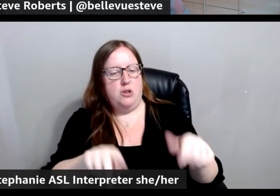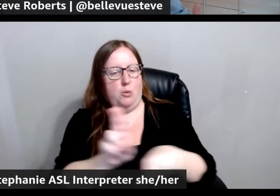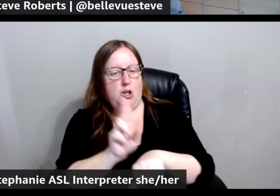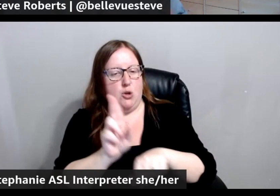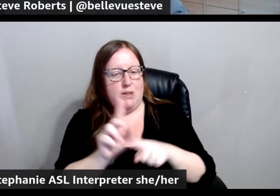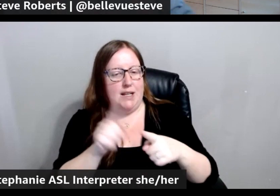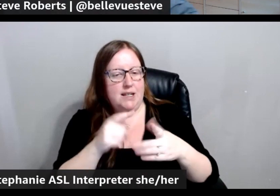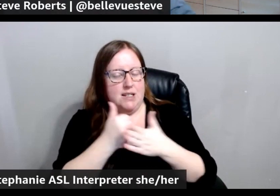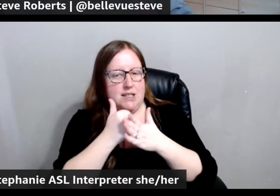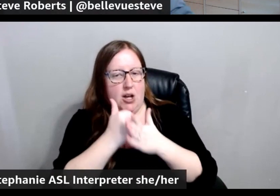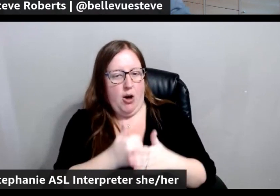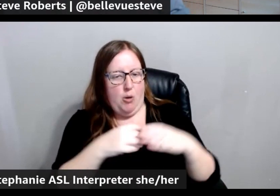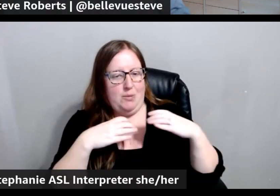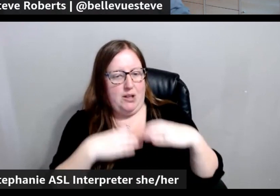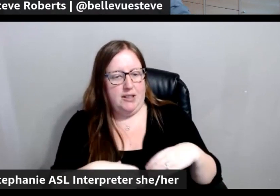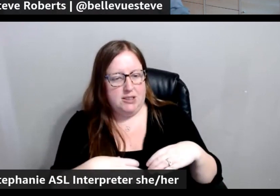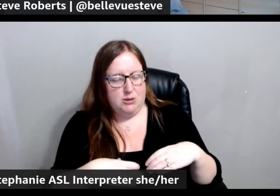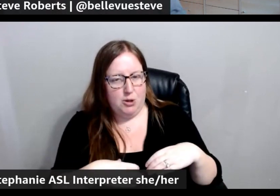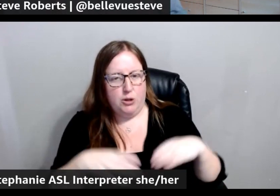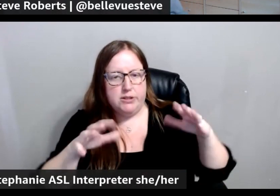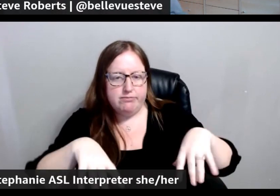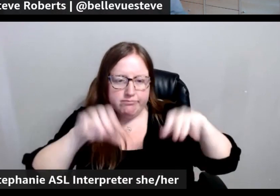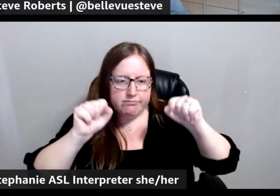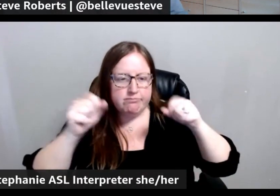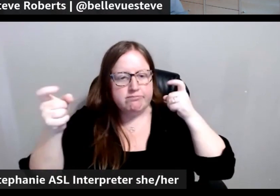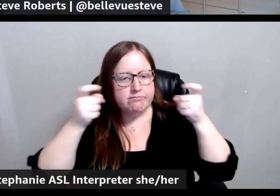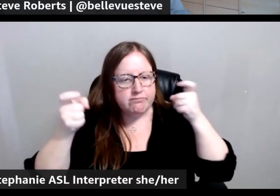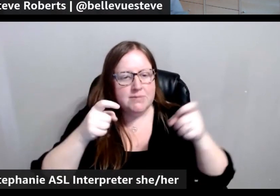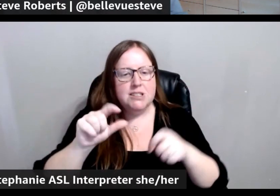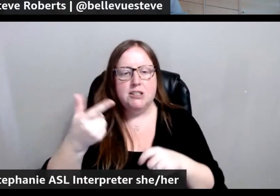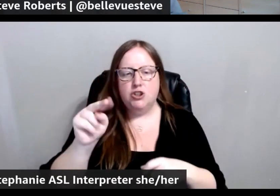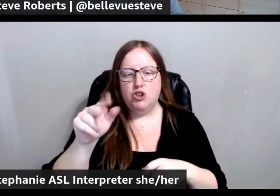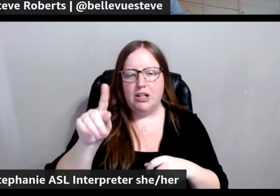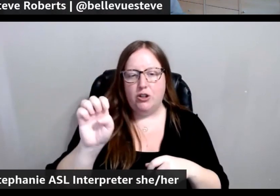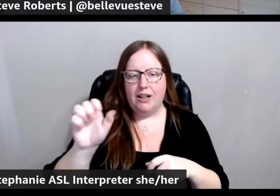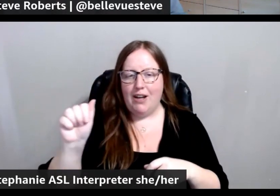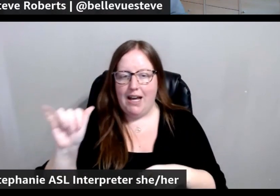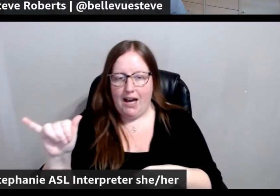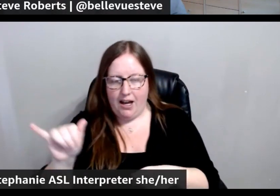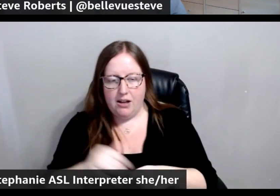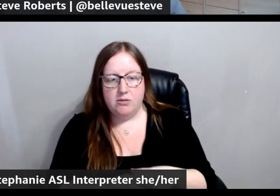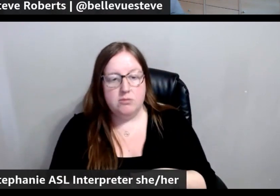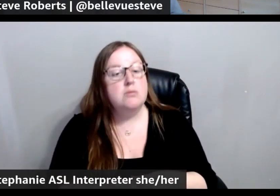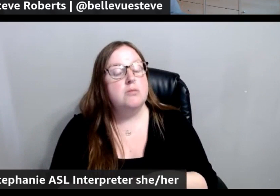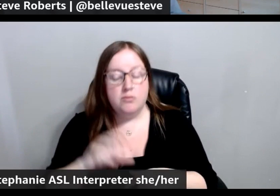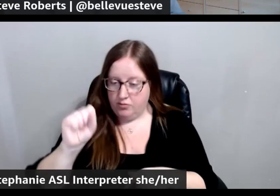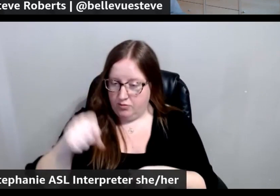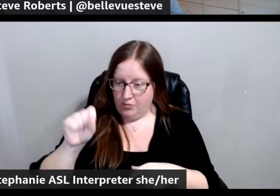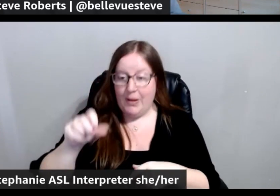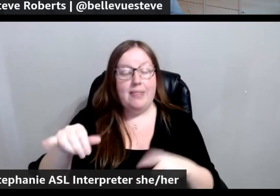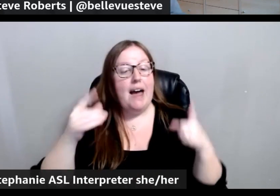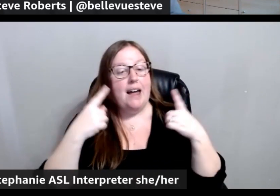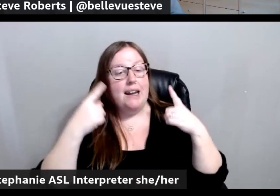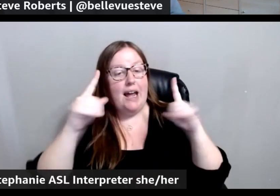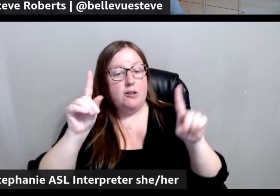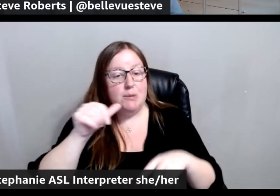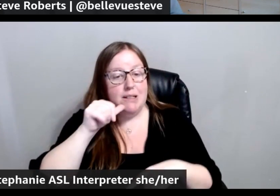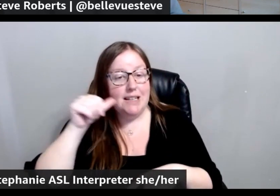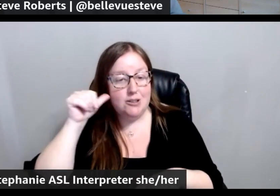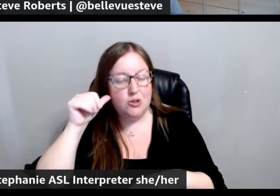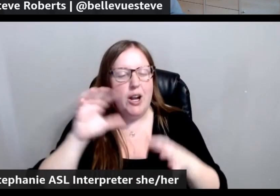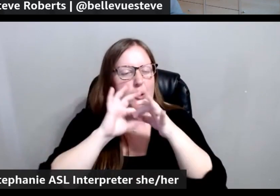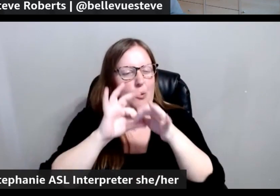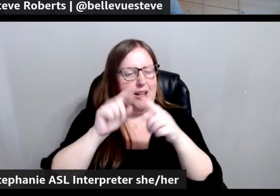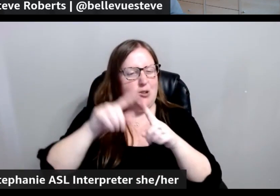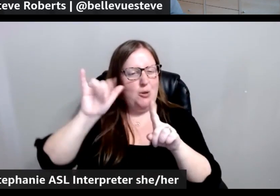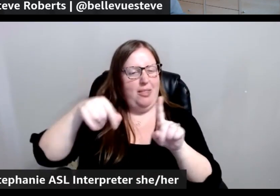because these customers, you know, adopt or harness generative AI in their businesses? Well, know, that's what the announcements yesterday really were about. They